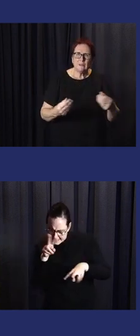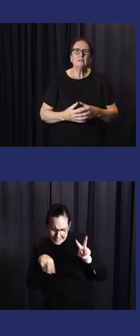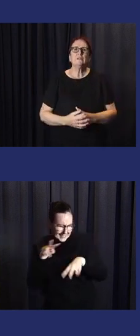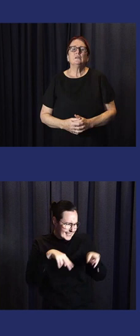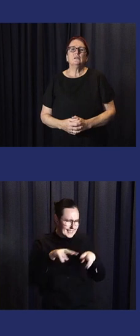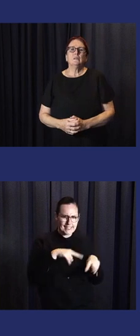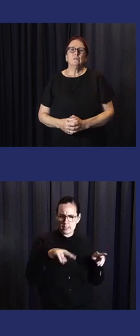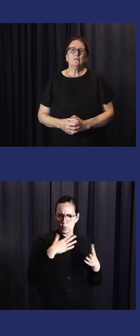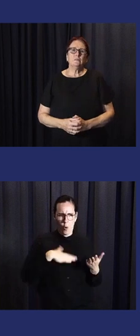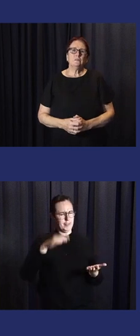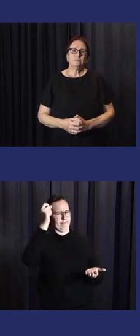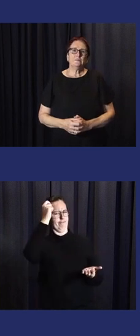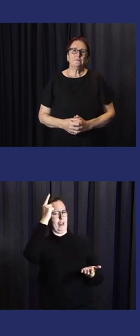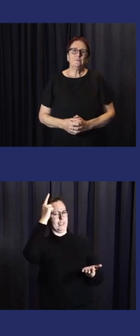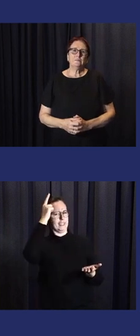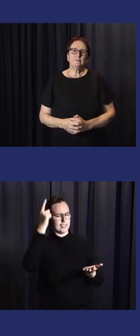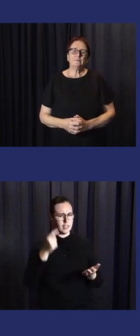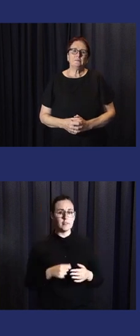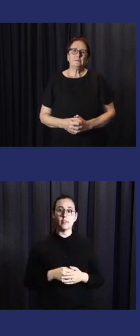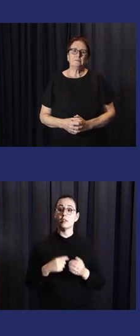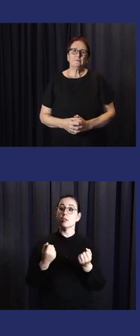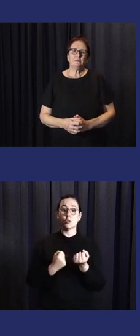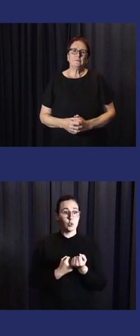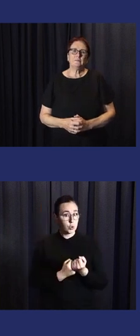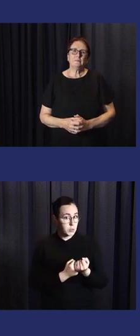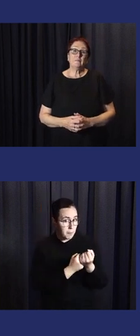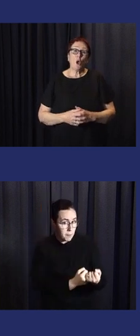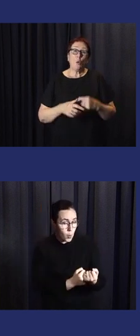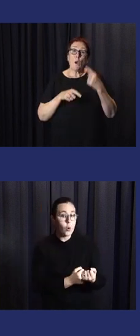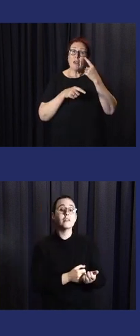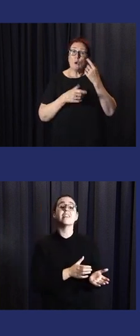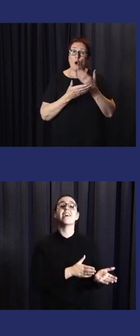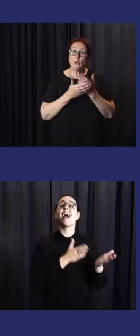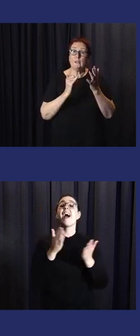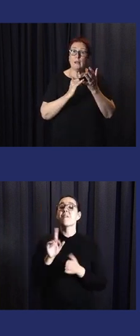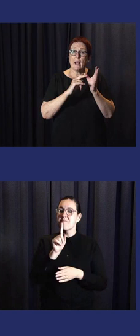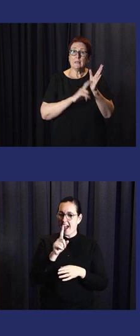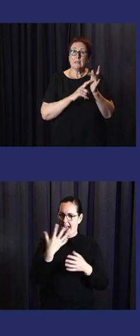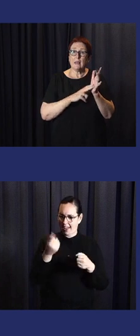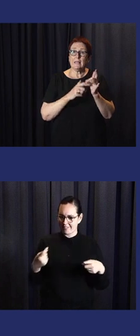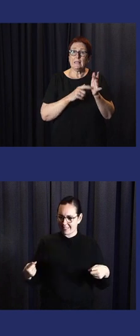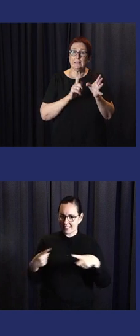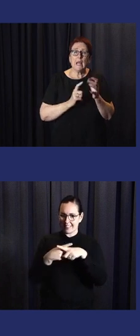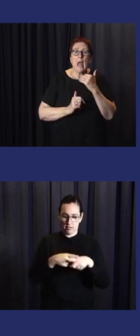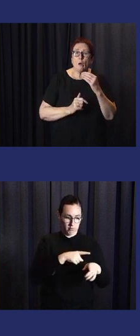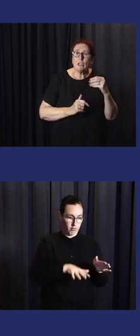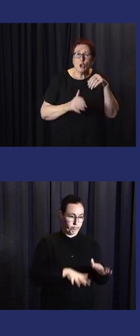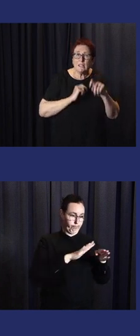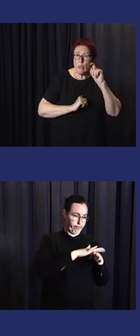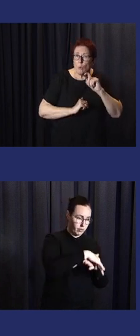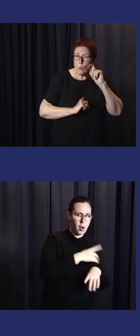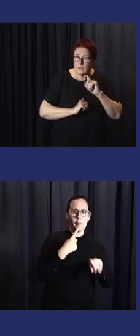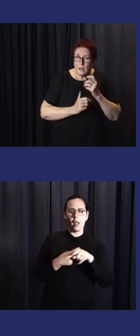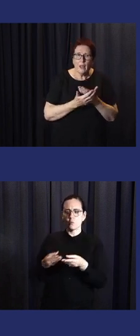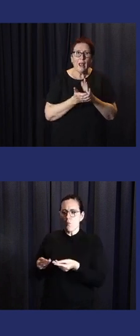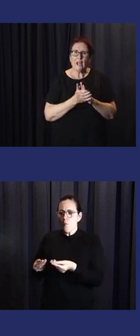to allocate funds to support for the local drought and saltwater institution. And at the ministry